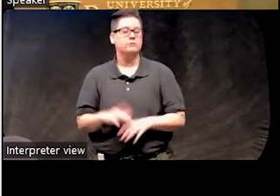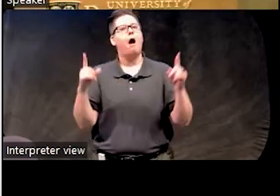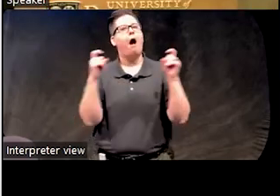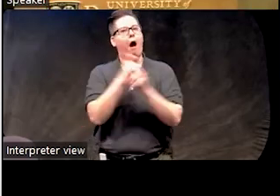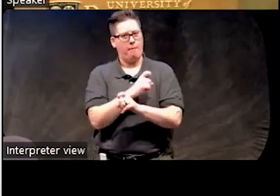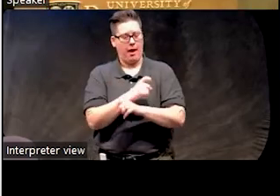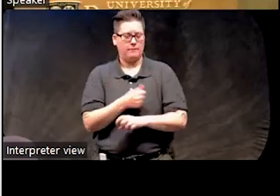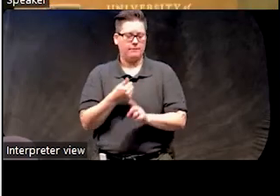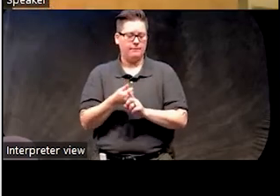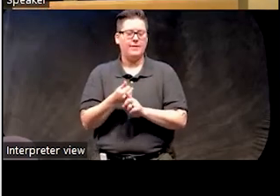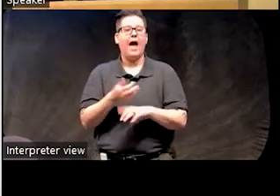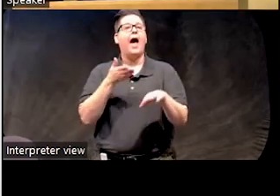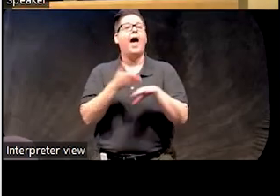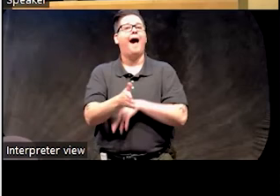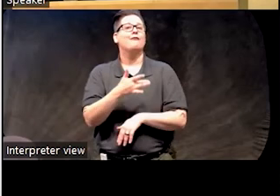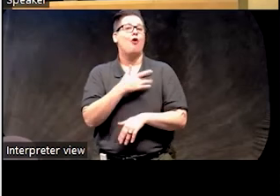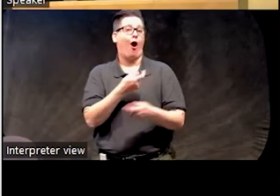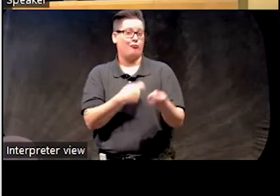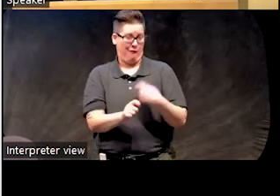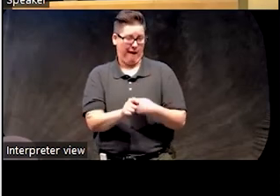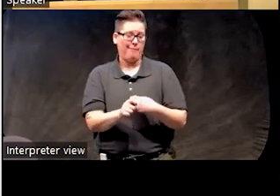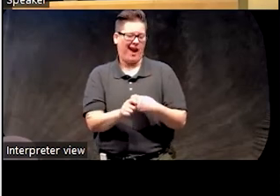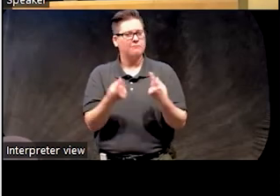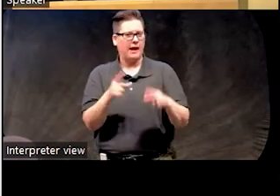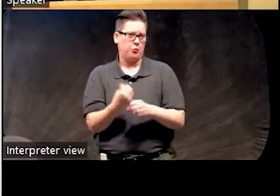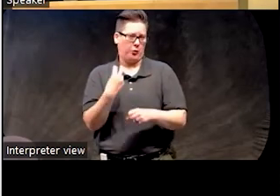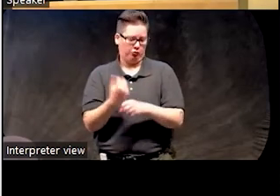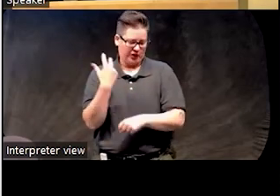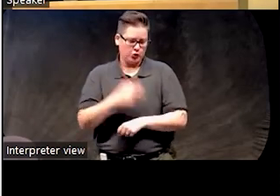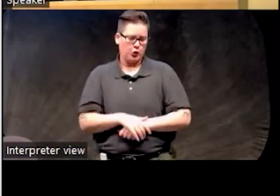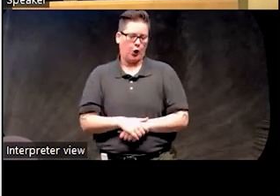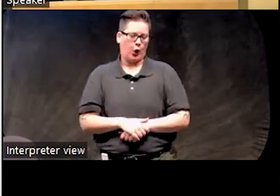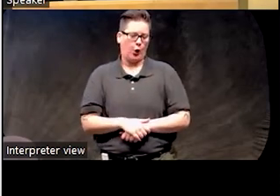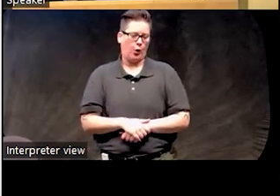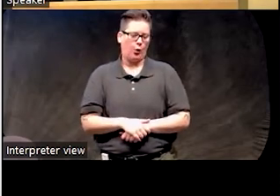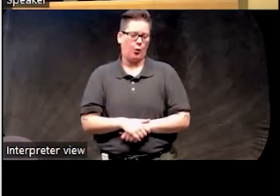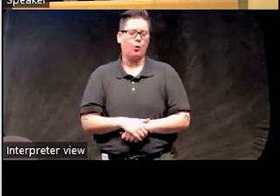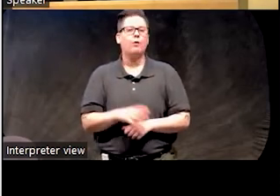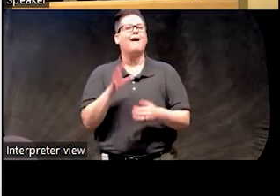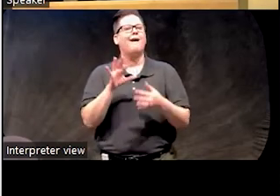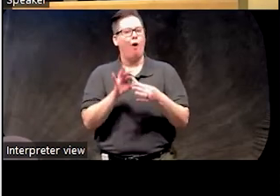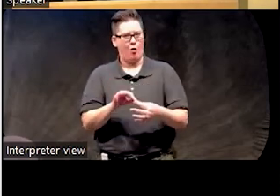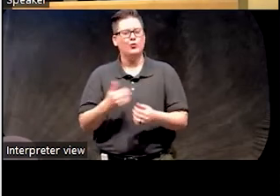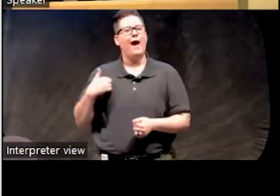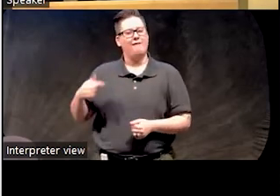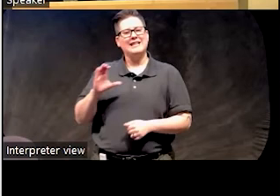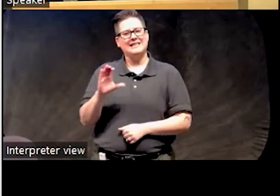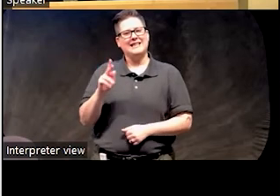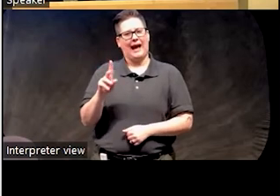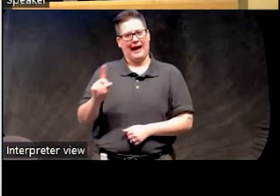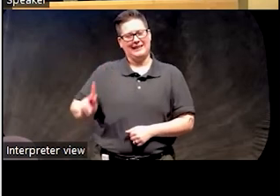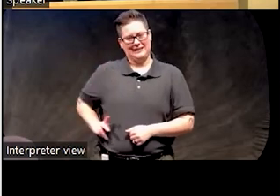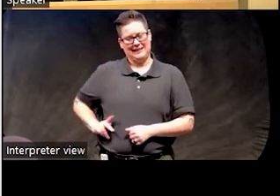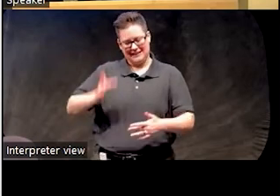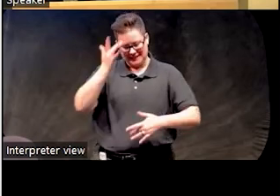Pretty He stands post-heart transplant a few years ago with associated chronic kidney disease, type 2 diabetes,